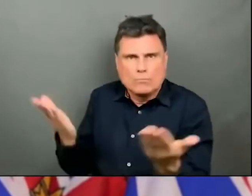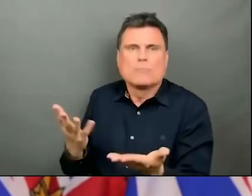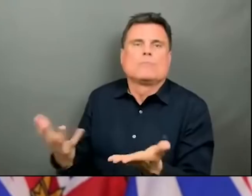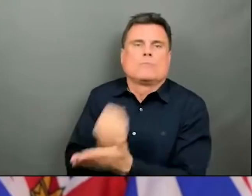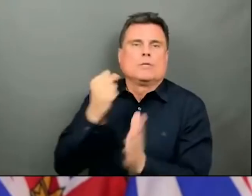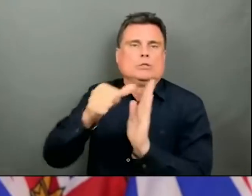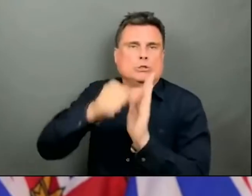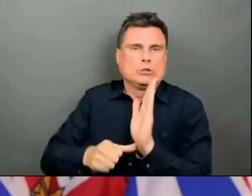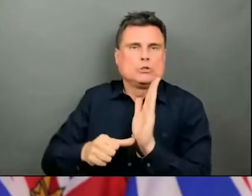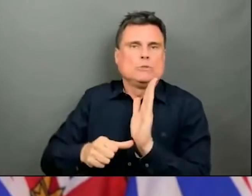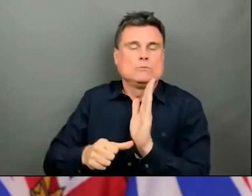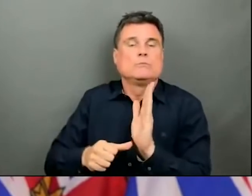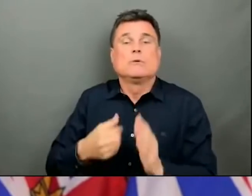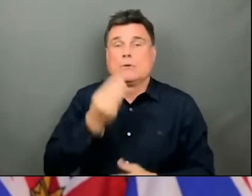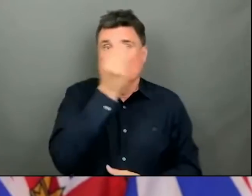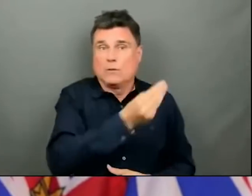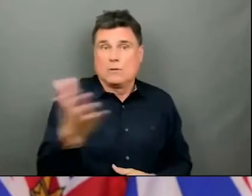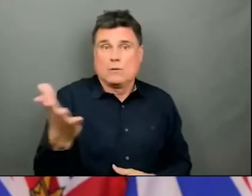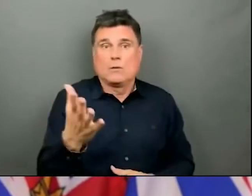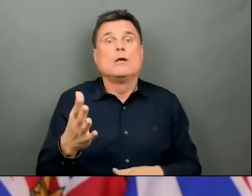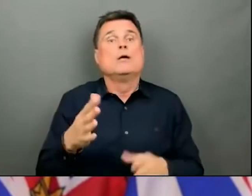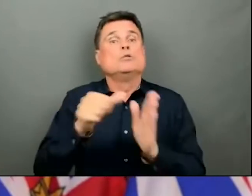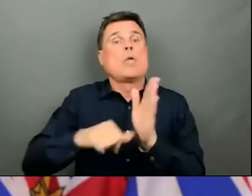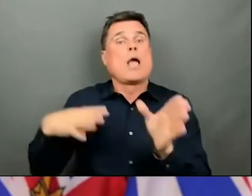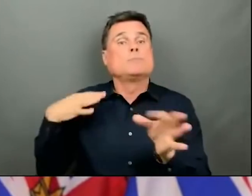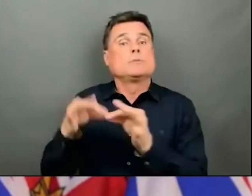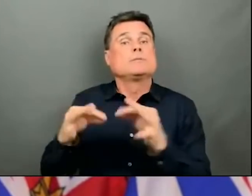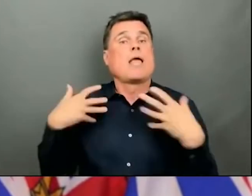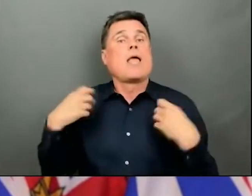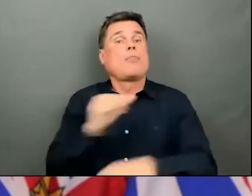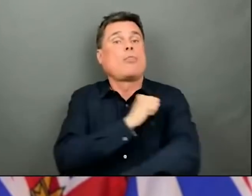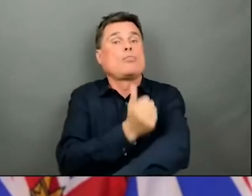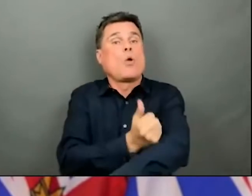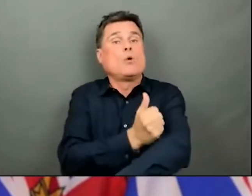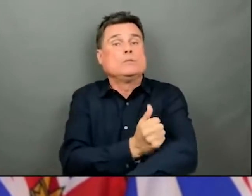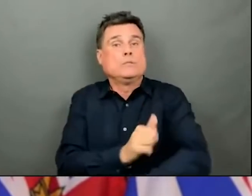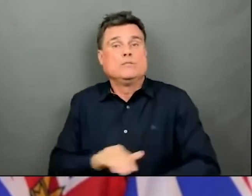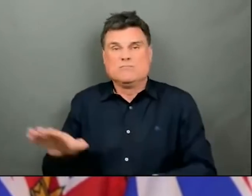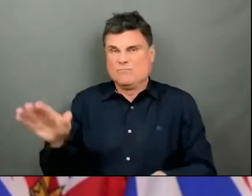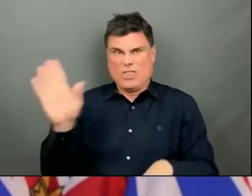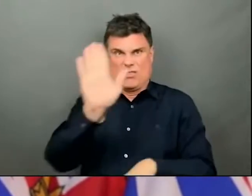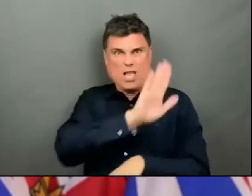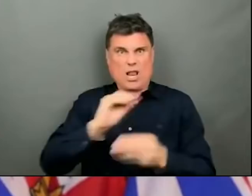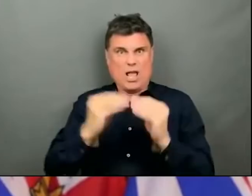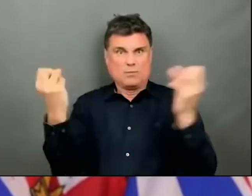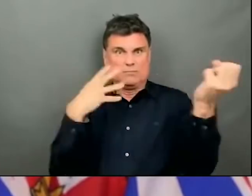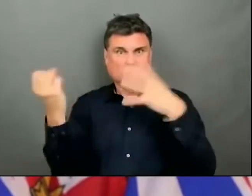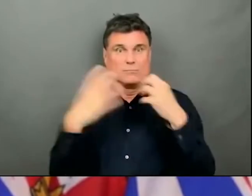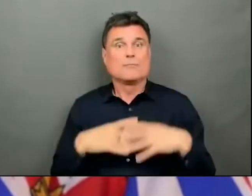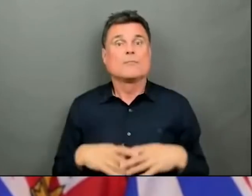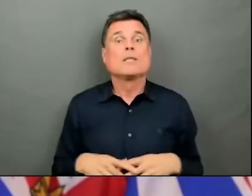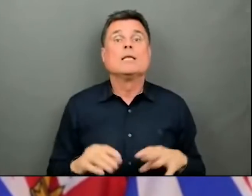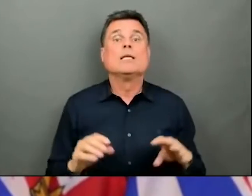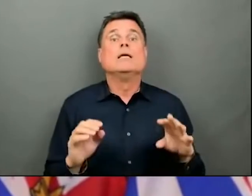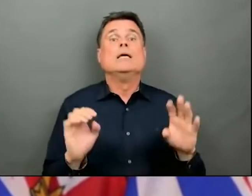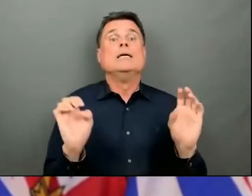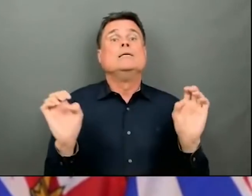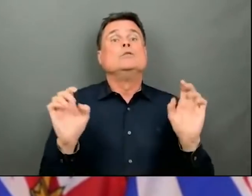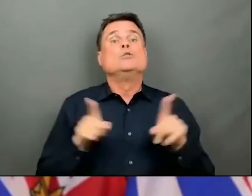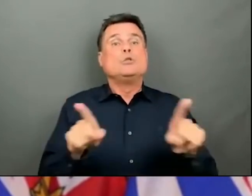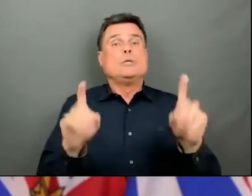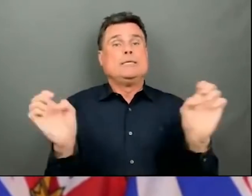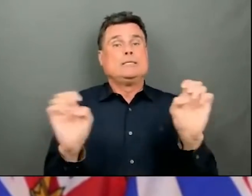surgical update. Health authorities verified their data and this was an Easter week and reported that 6,061 surgeries were completed